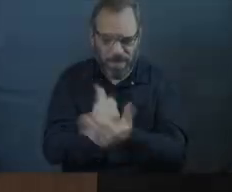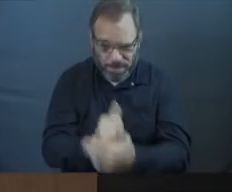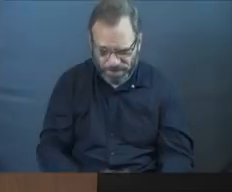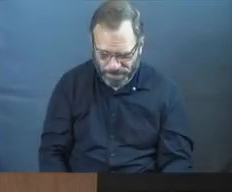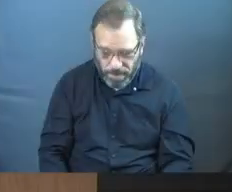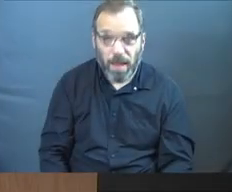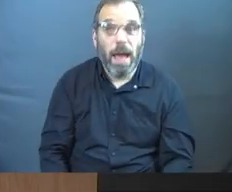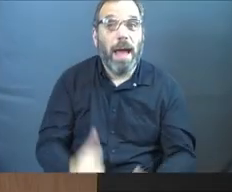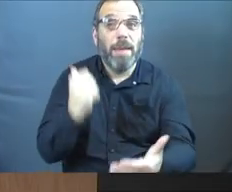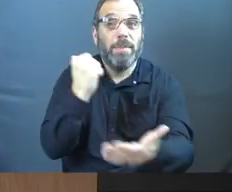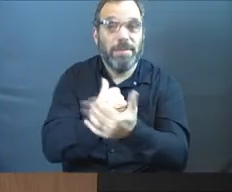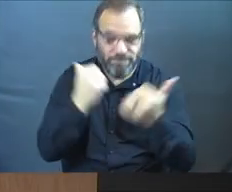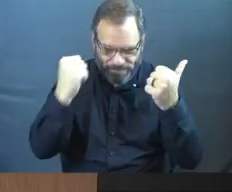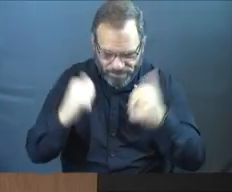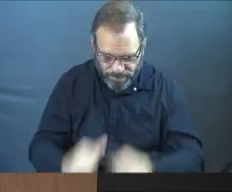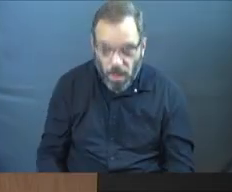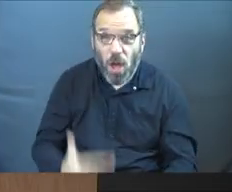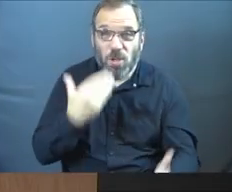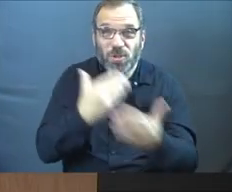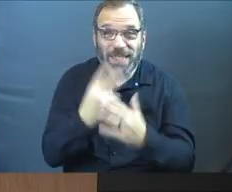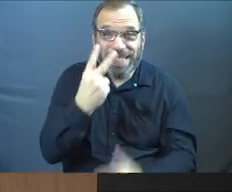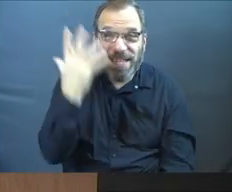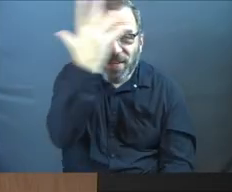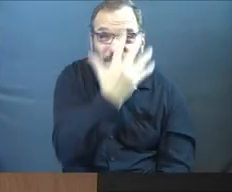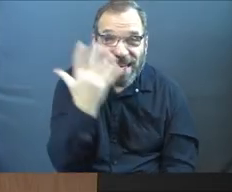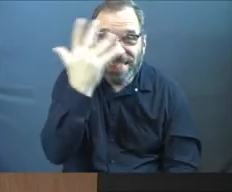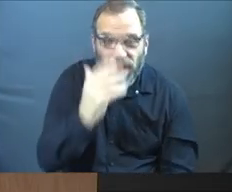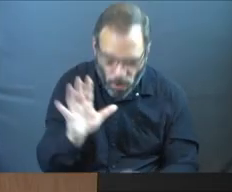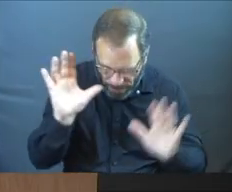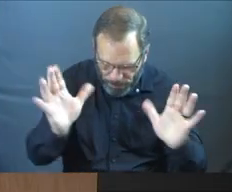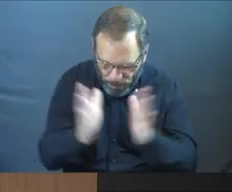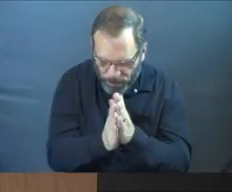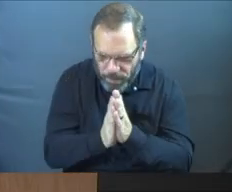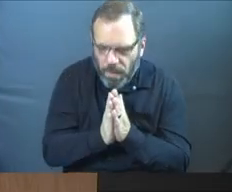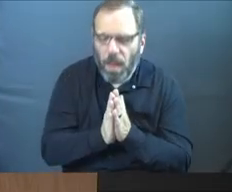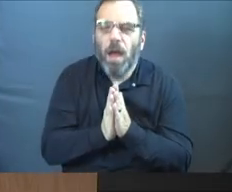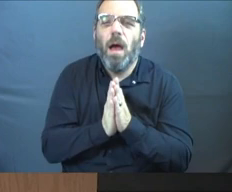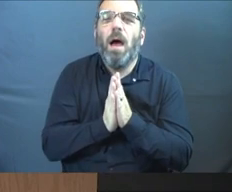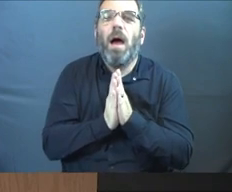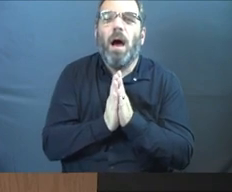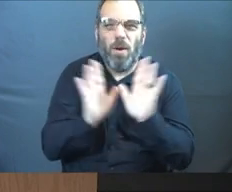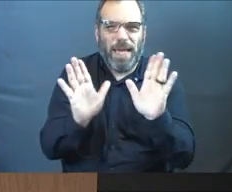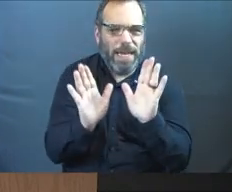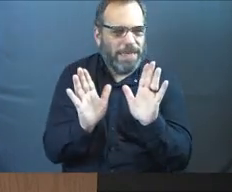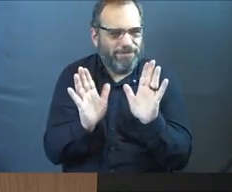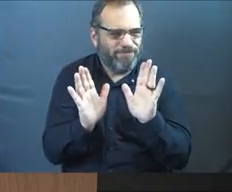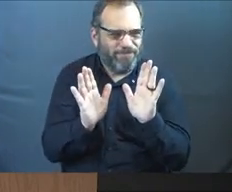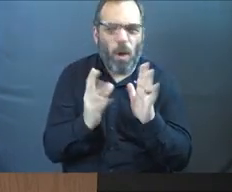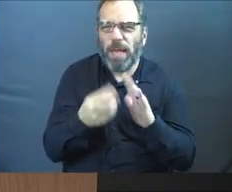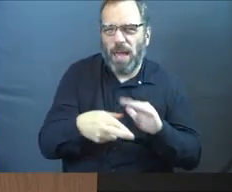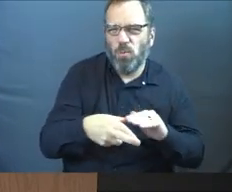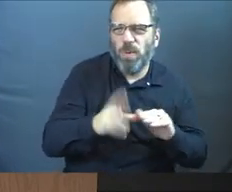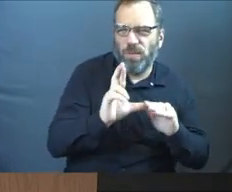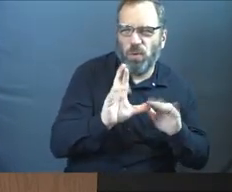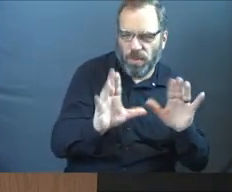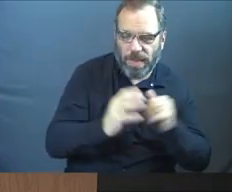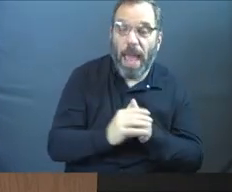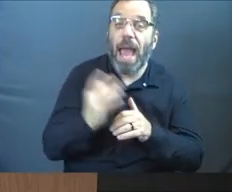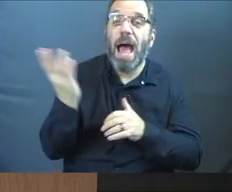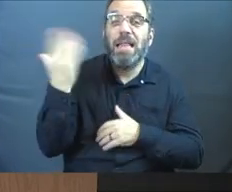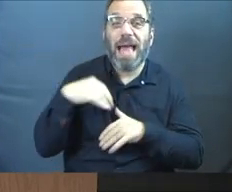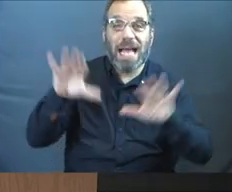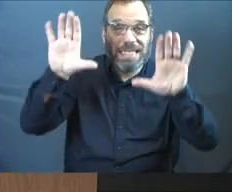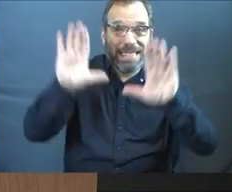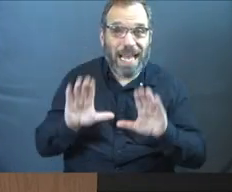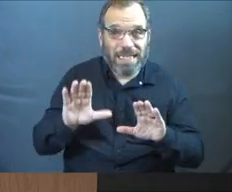Amen, amen, amen. It's good to see your faces. Okay, so just a tiny bit of review. Last